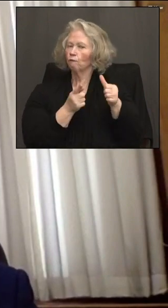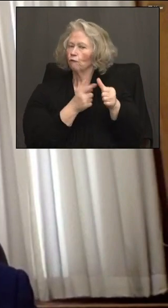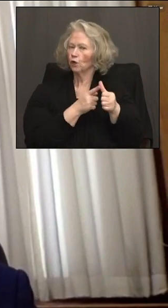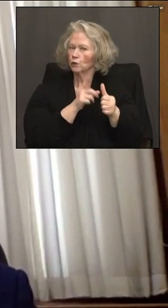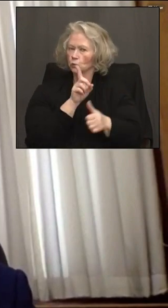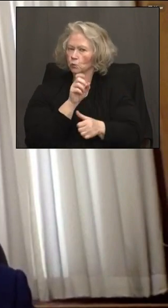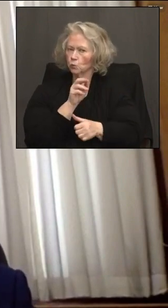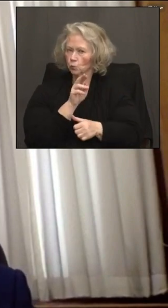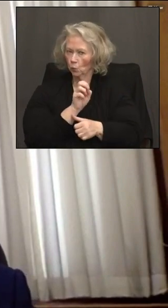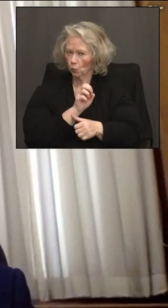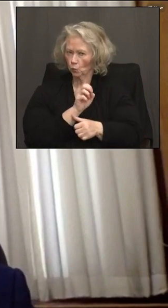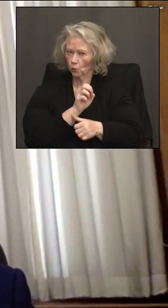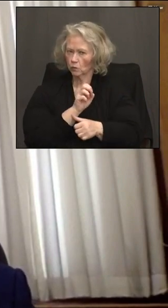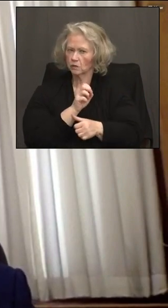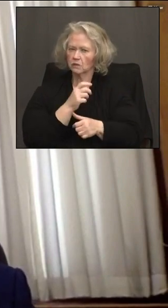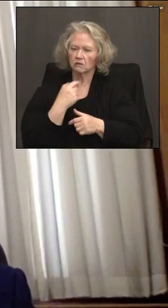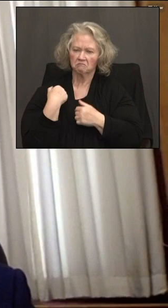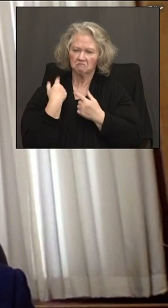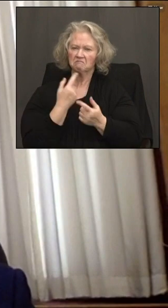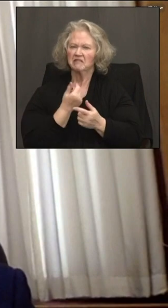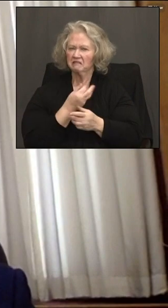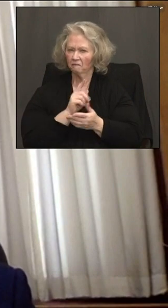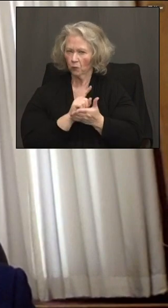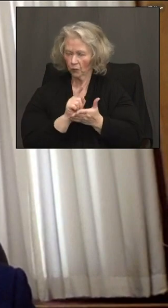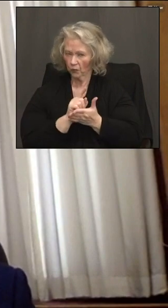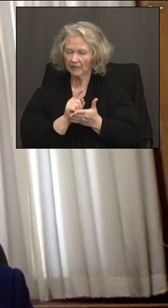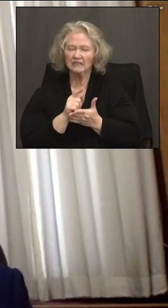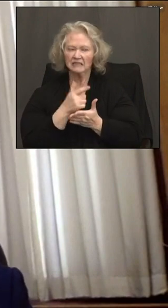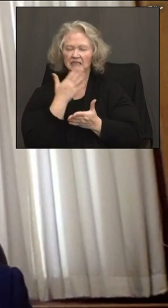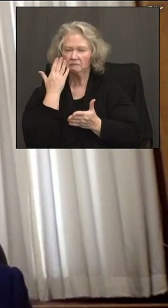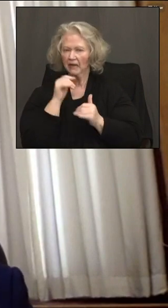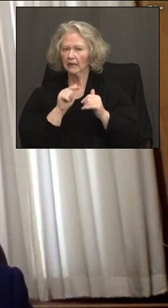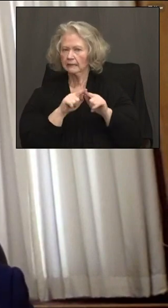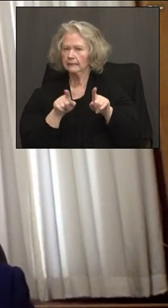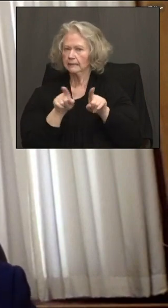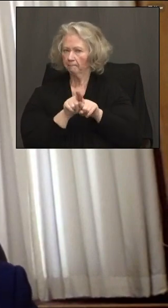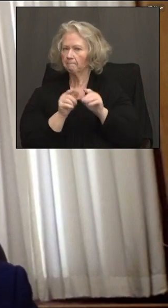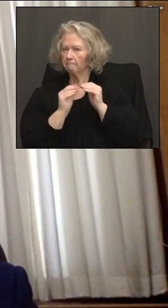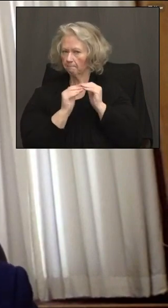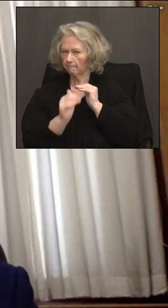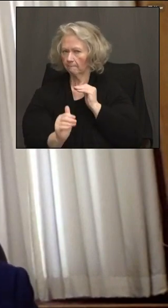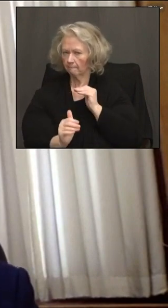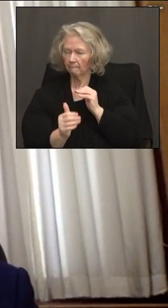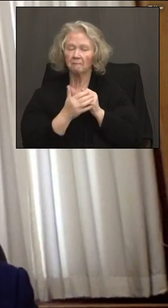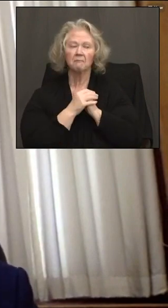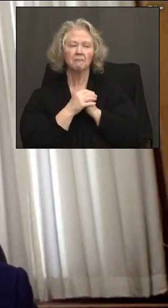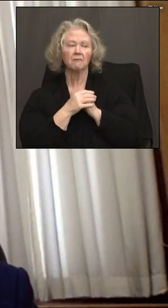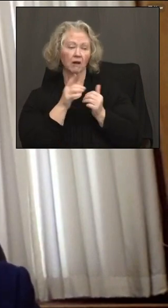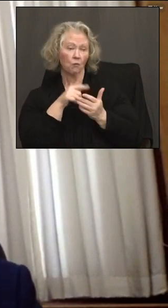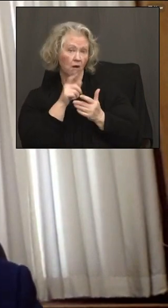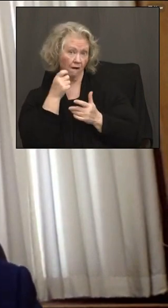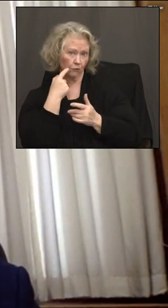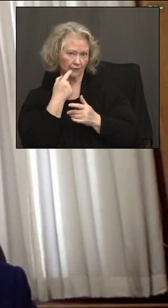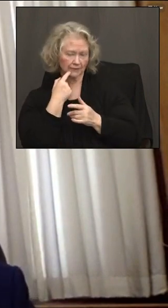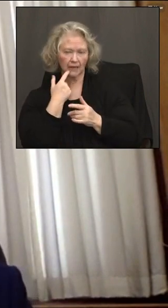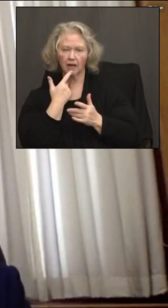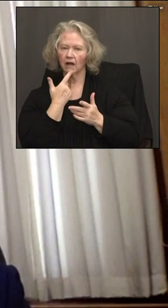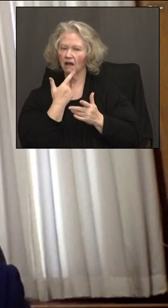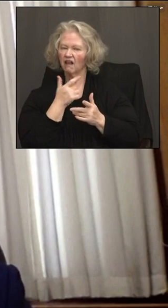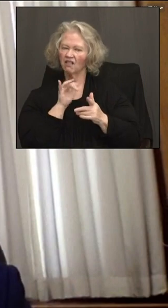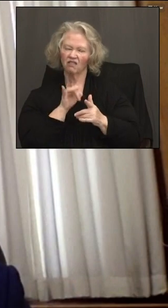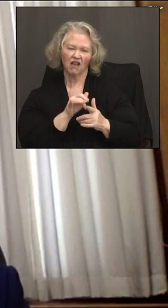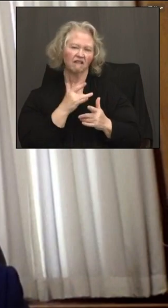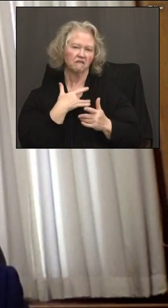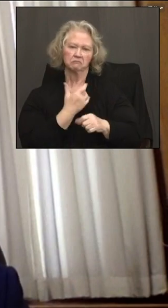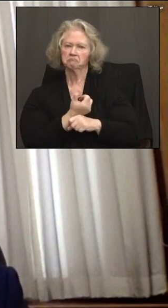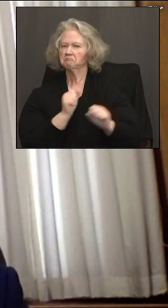week over the last several weeks. And we've been told that we should expect that to continue. So, you as the governor mentioned, we've got, you know, solid supply